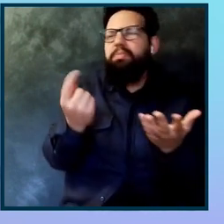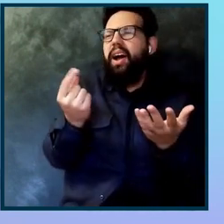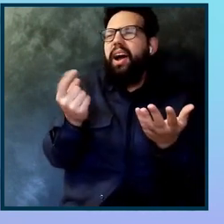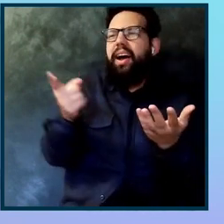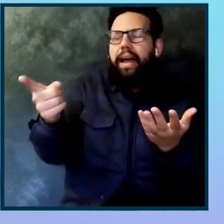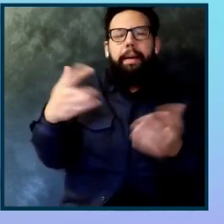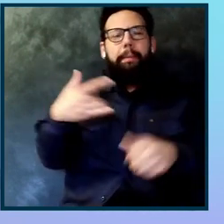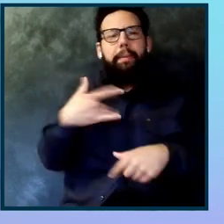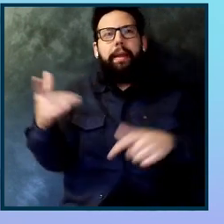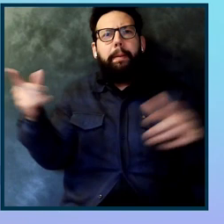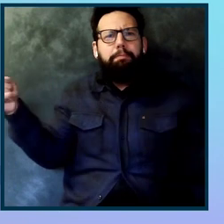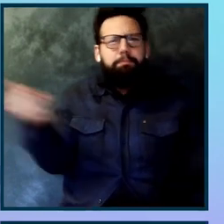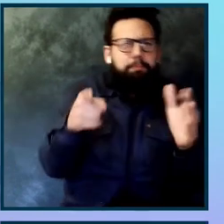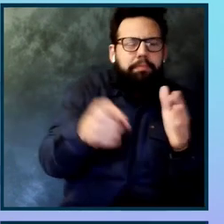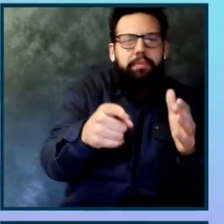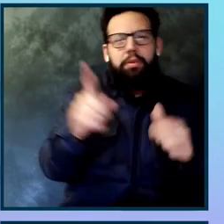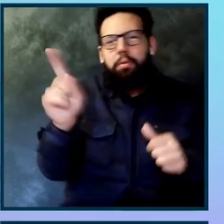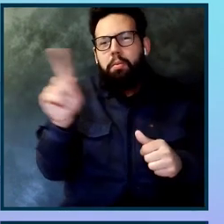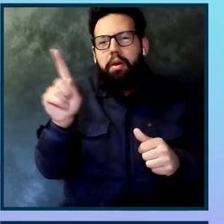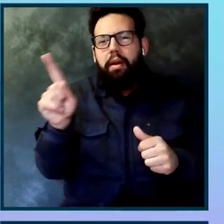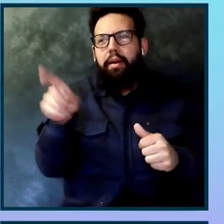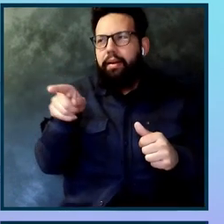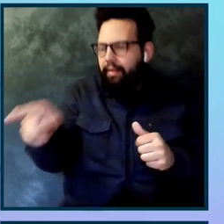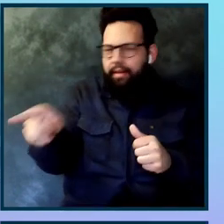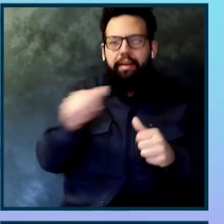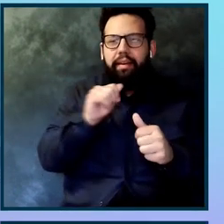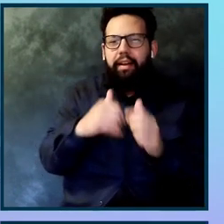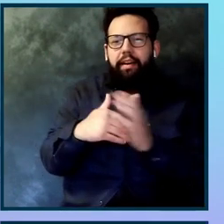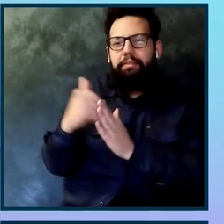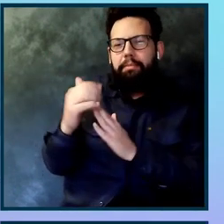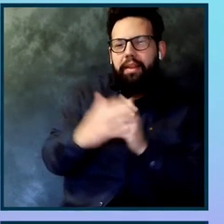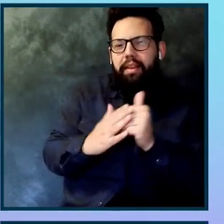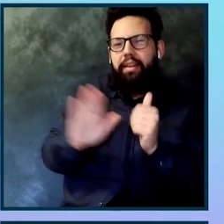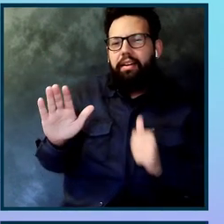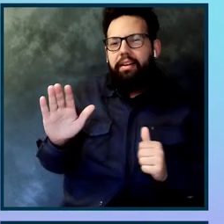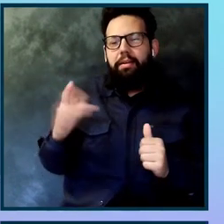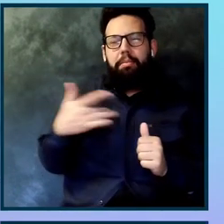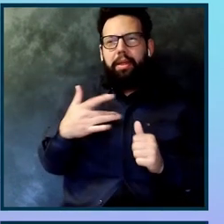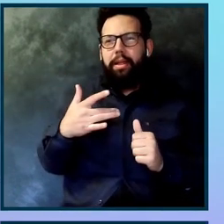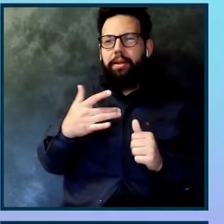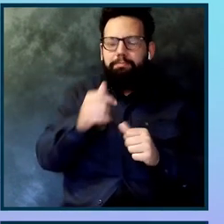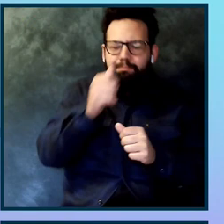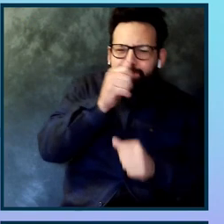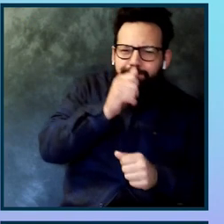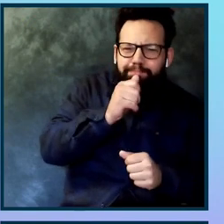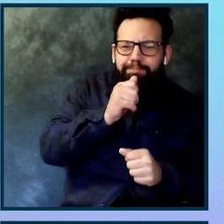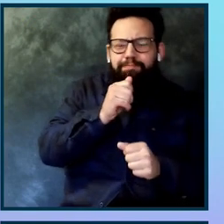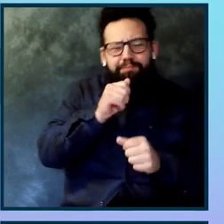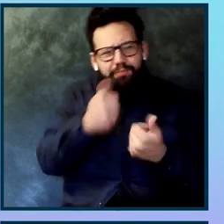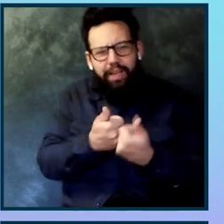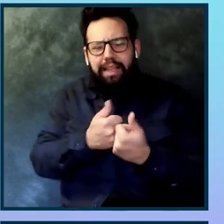do something that has never been done. They go through great difficulties. They fail,